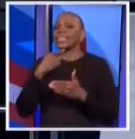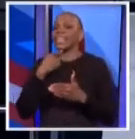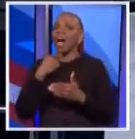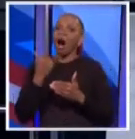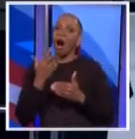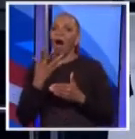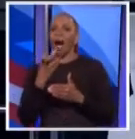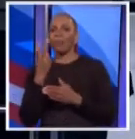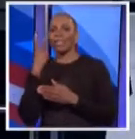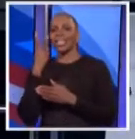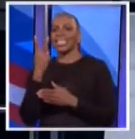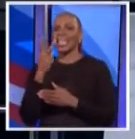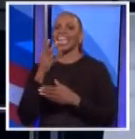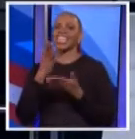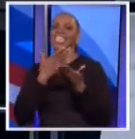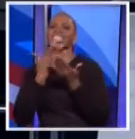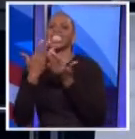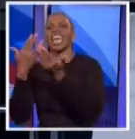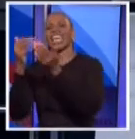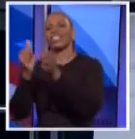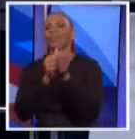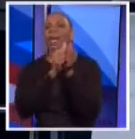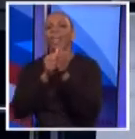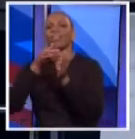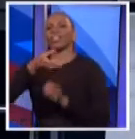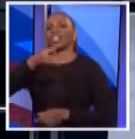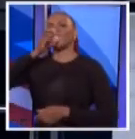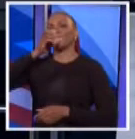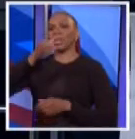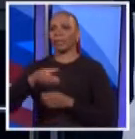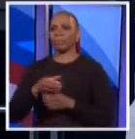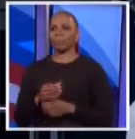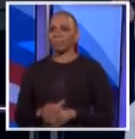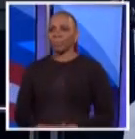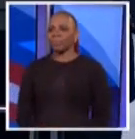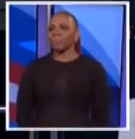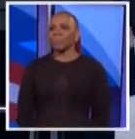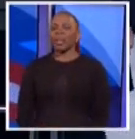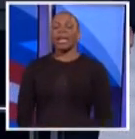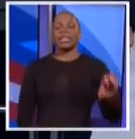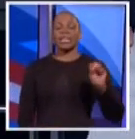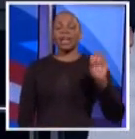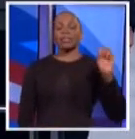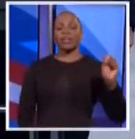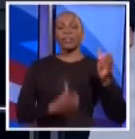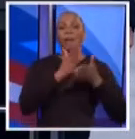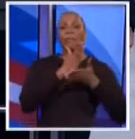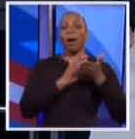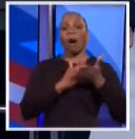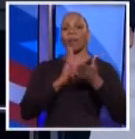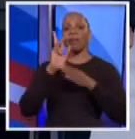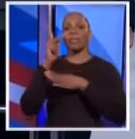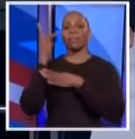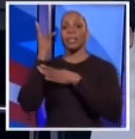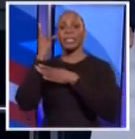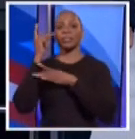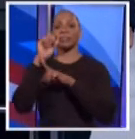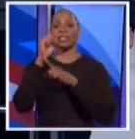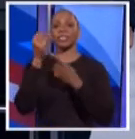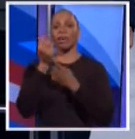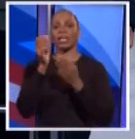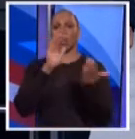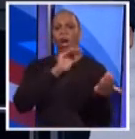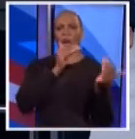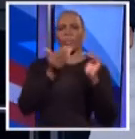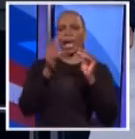to joining him in a duet and a drink at some point. You know, Rich, actually part of the political discourse is about comparing and contrasting